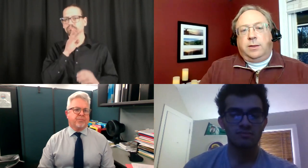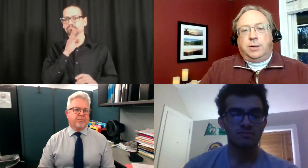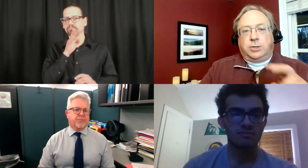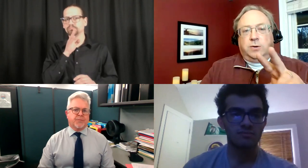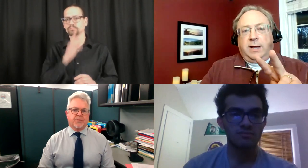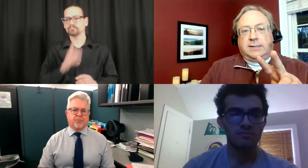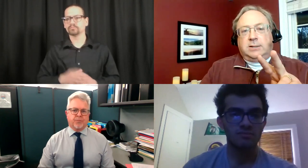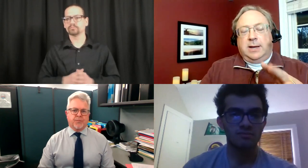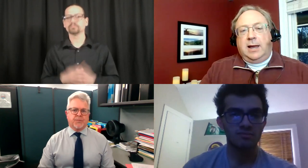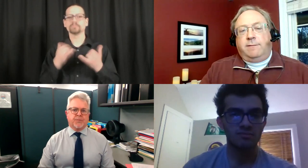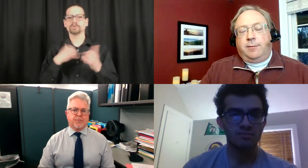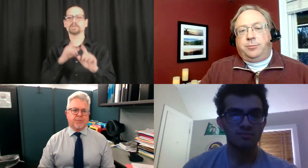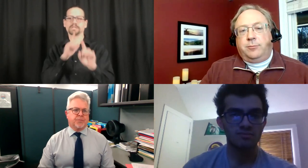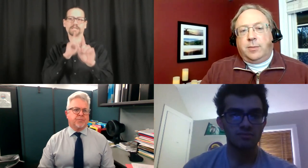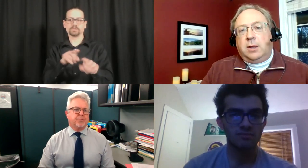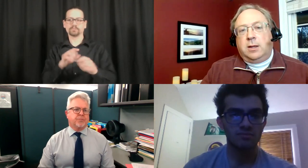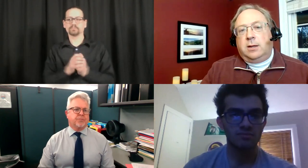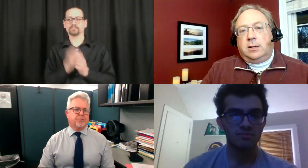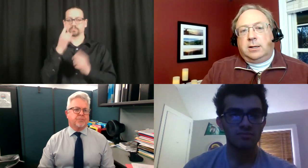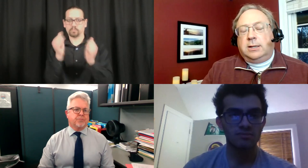With the two vaccines we have,